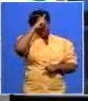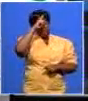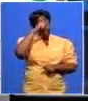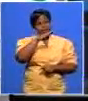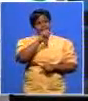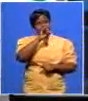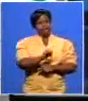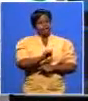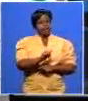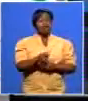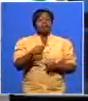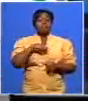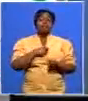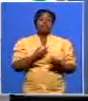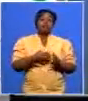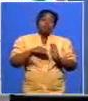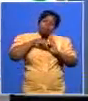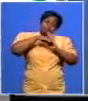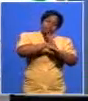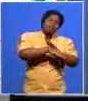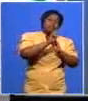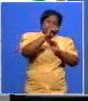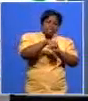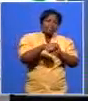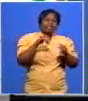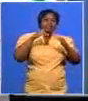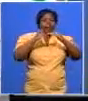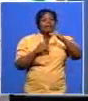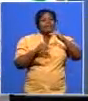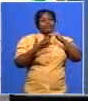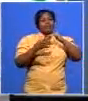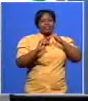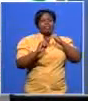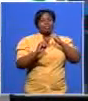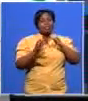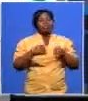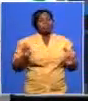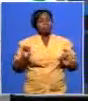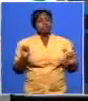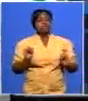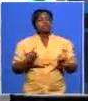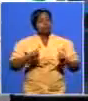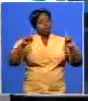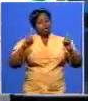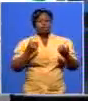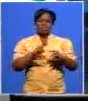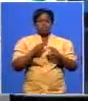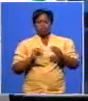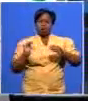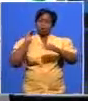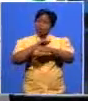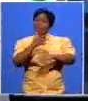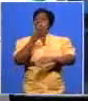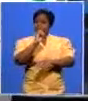in nelson mandela we took the fact that we dropped below 14 50 very very serious the fact that we are above 50 despite